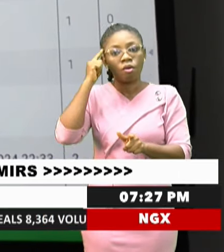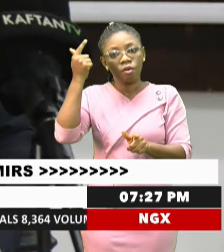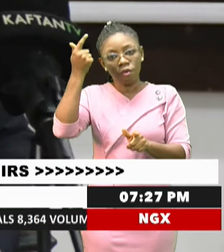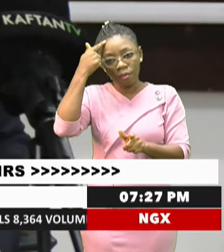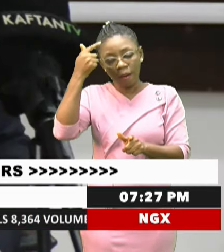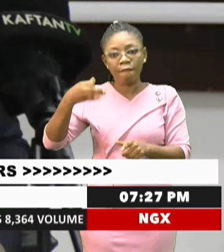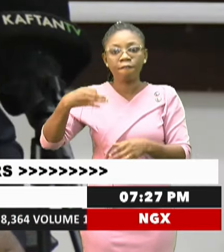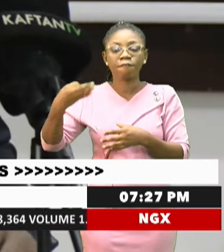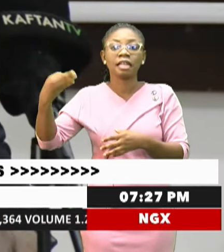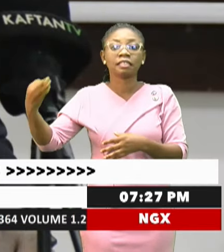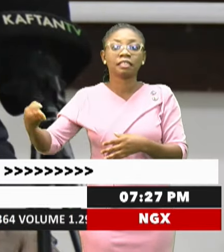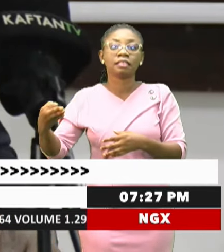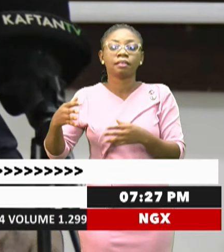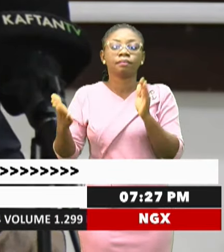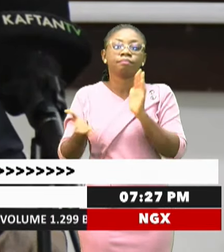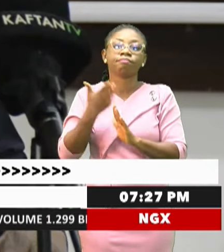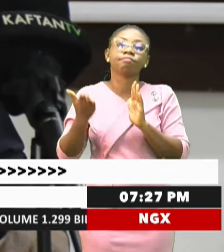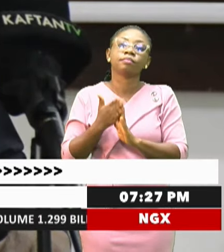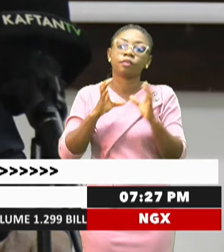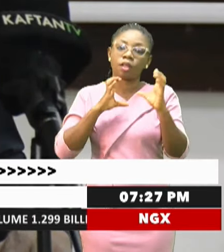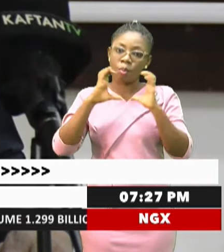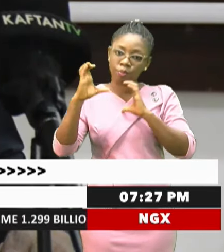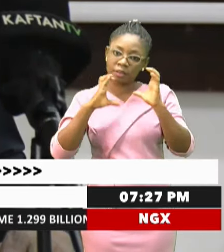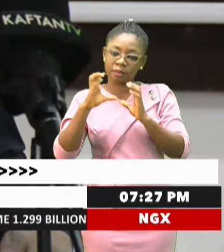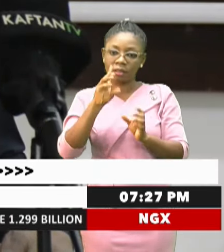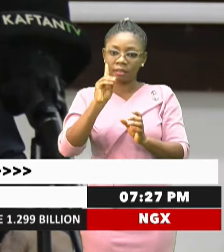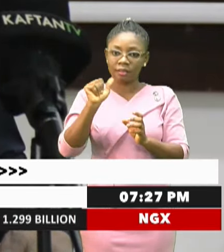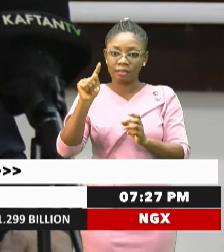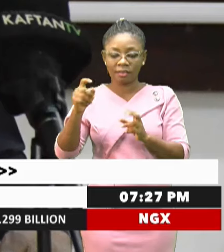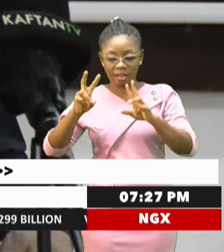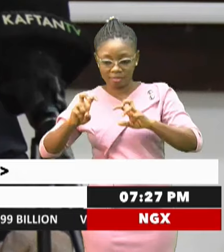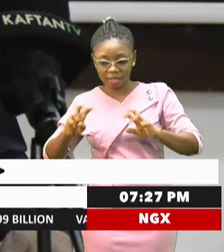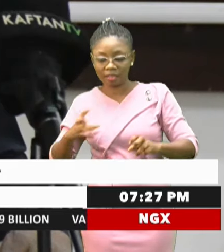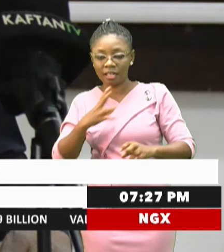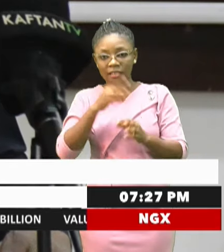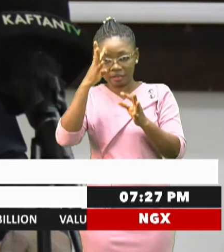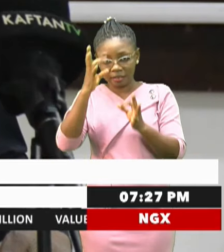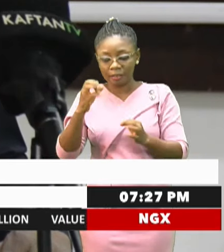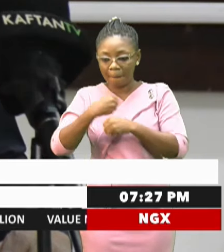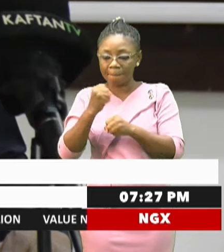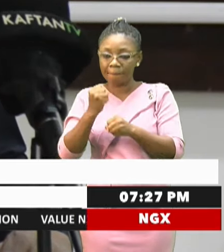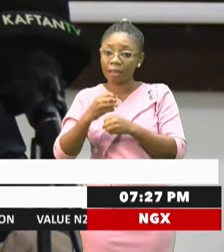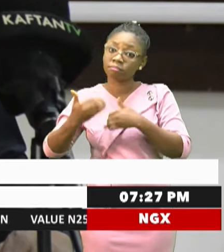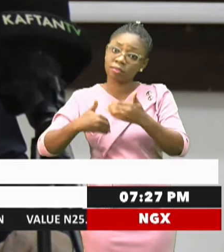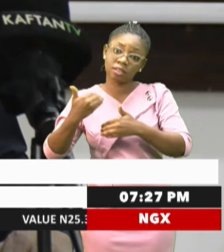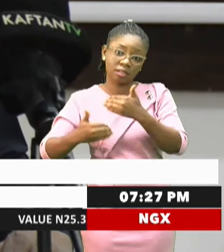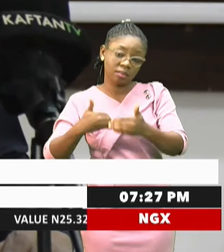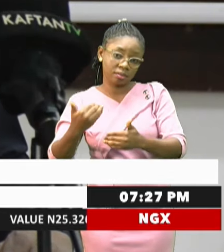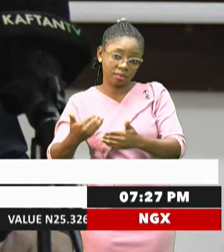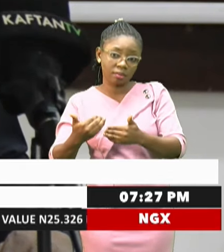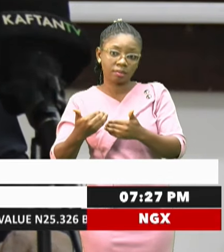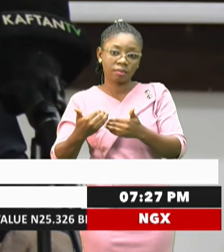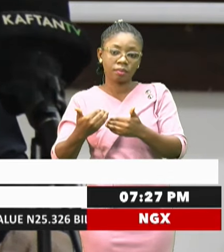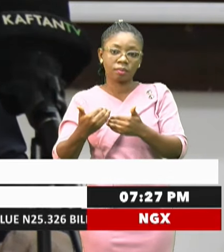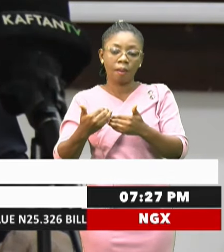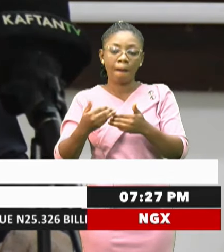rapid communication, data analysis, and decision-making processes, mobilize